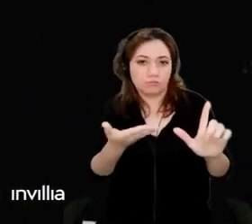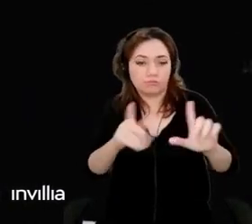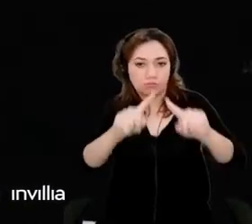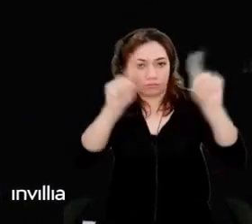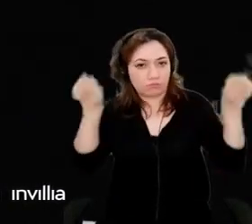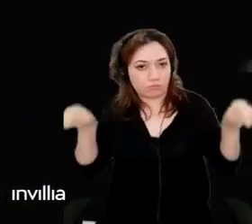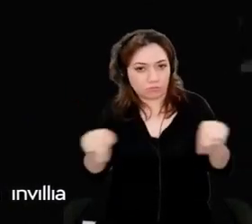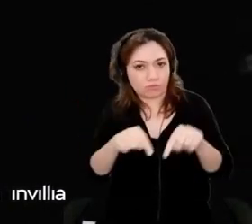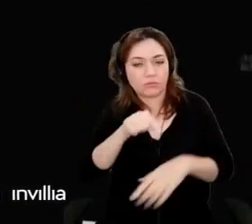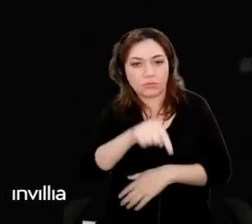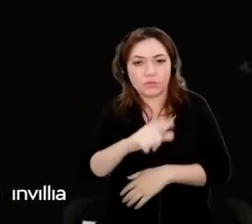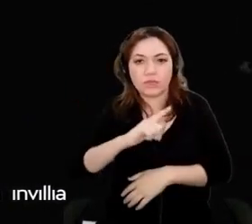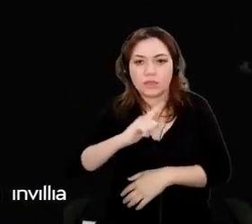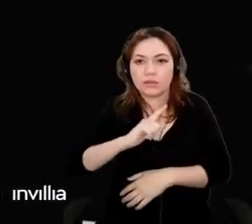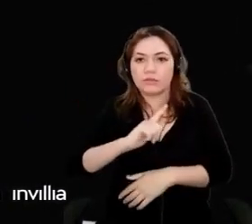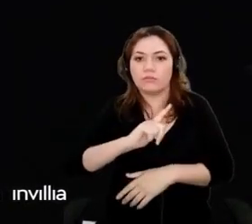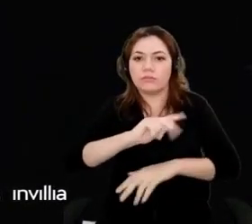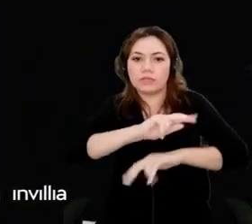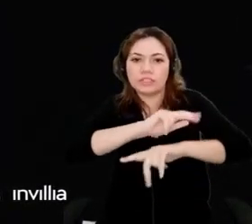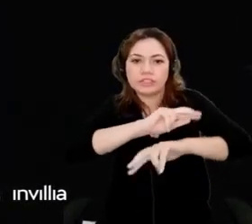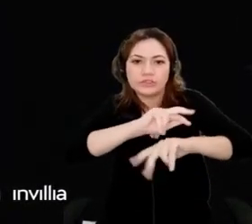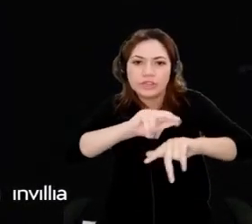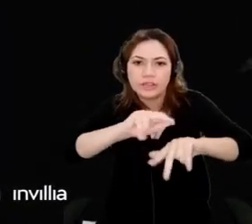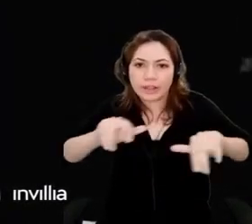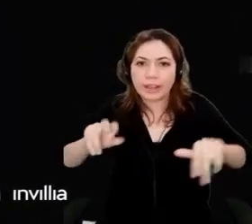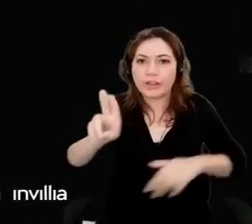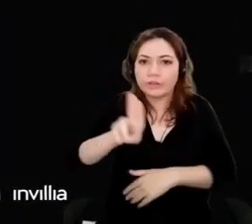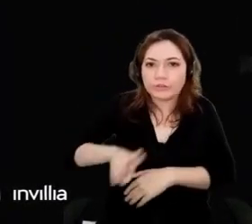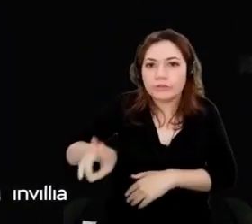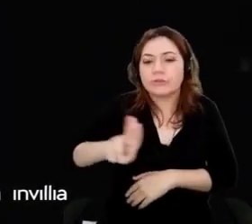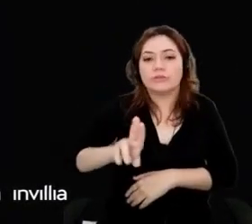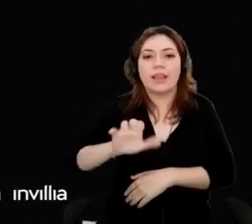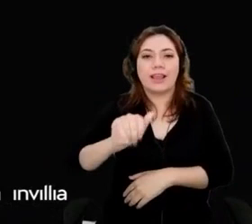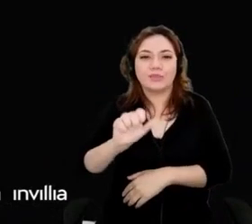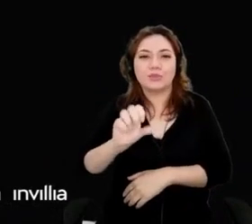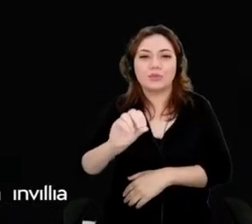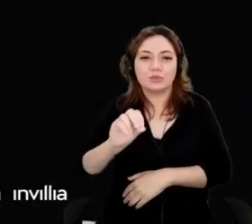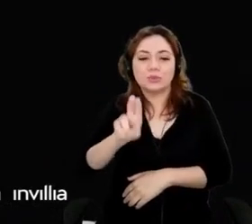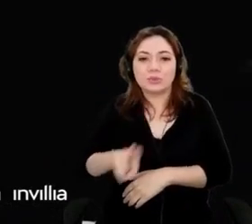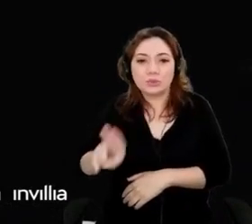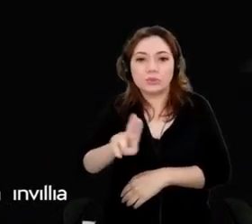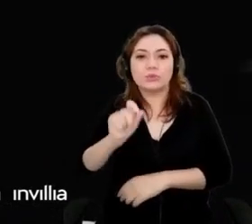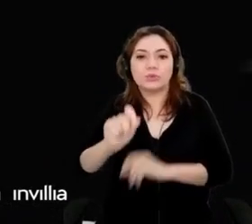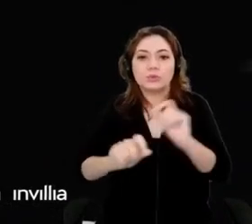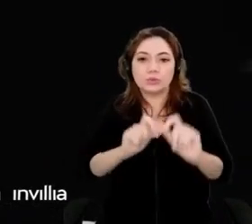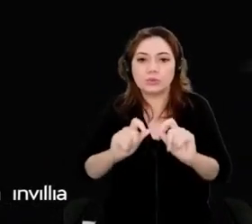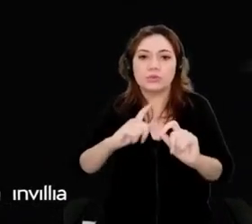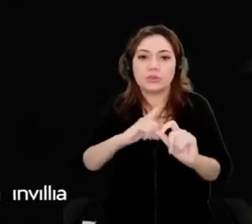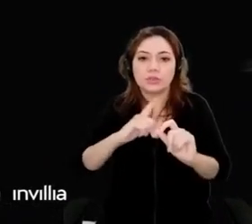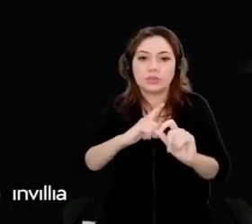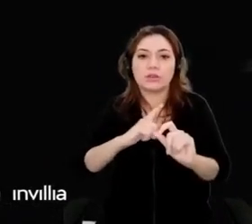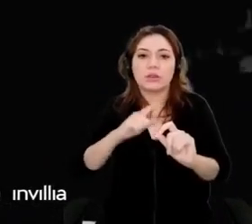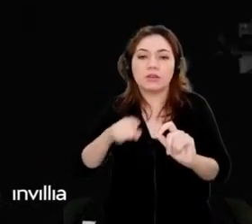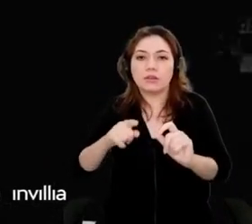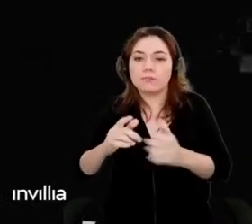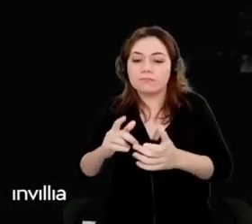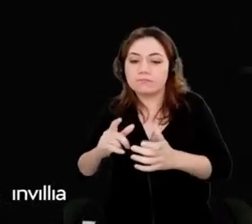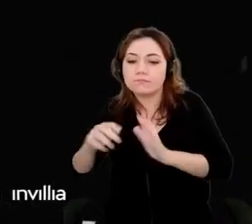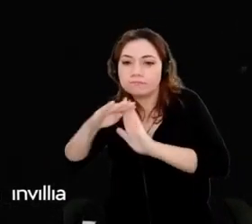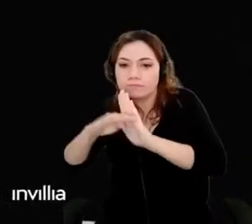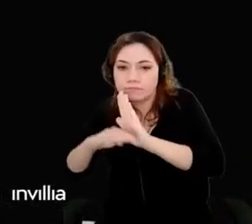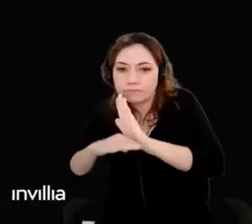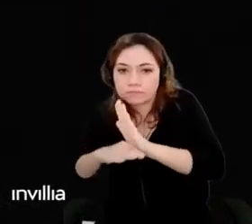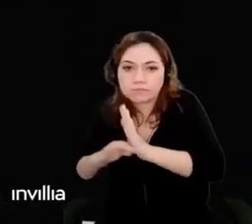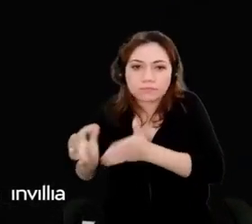large range of use cases. From requirements gathering, to design, to coding, and to